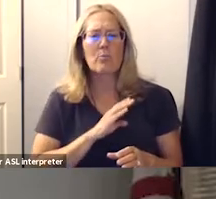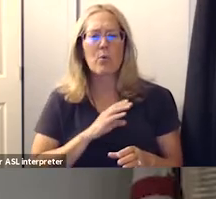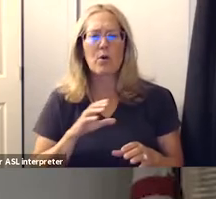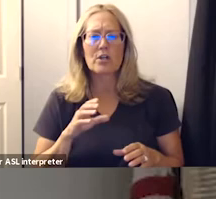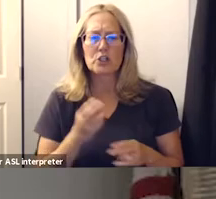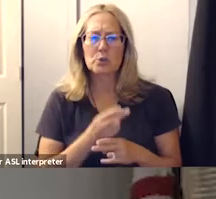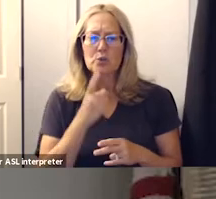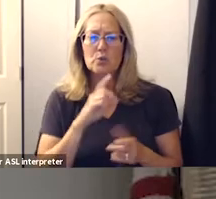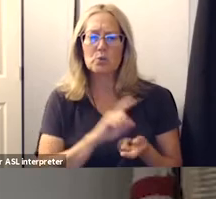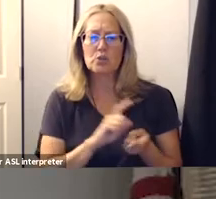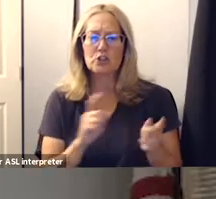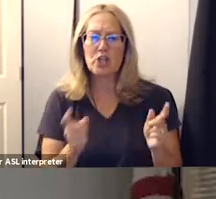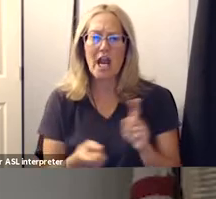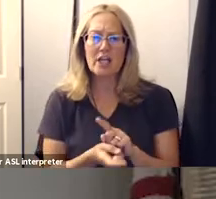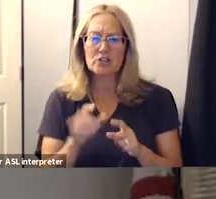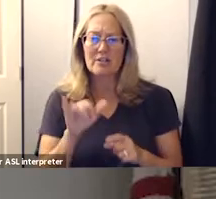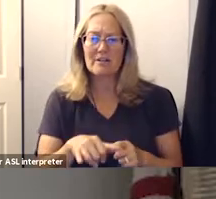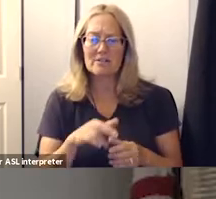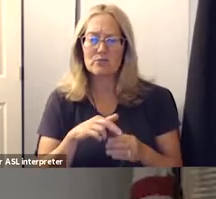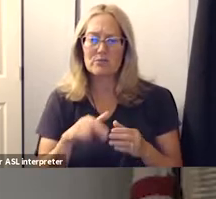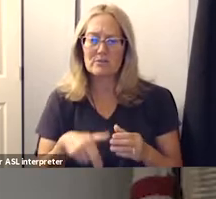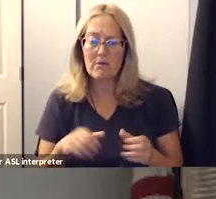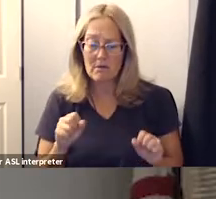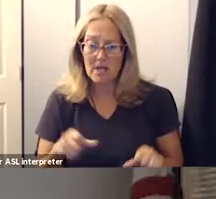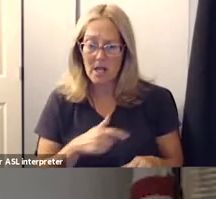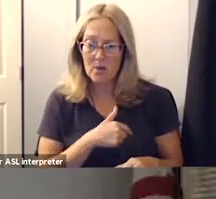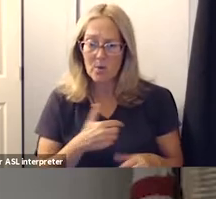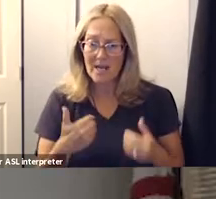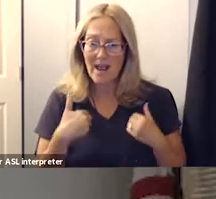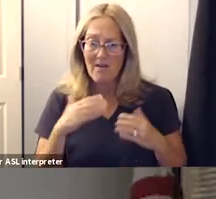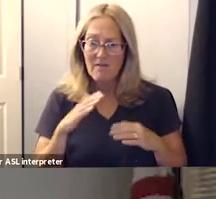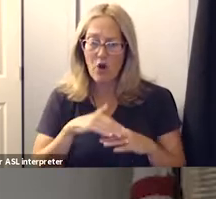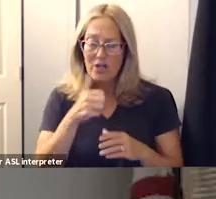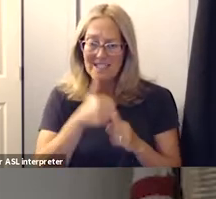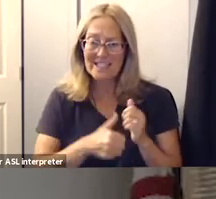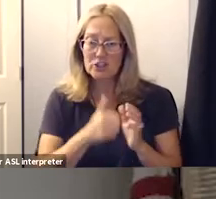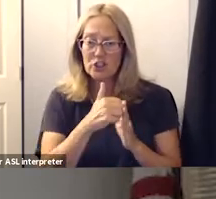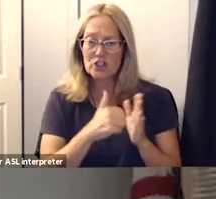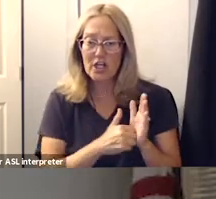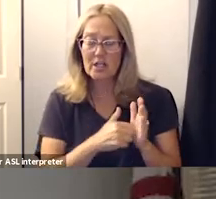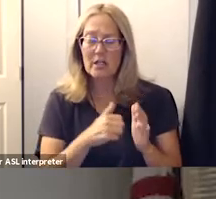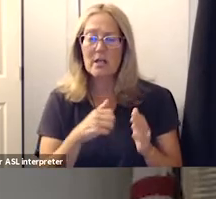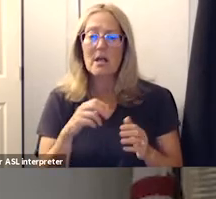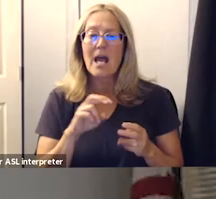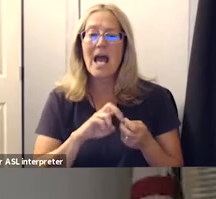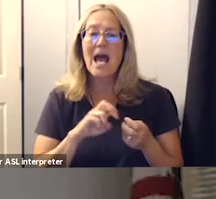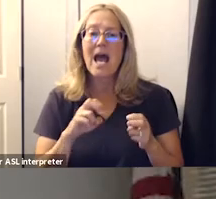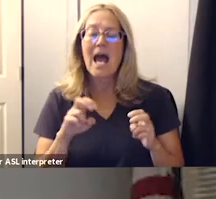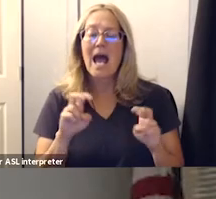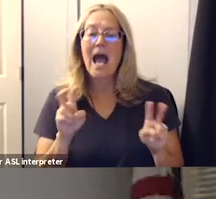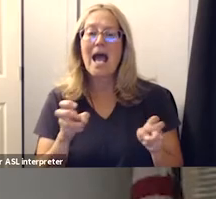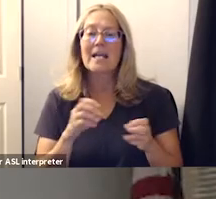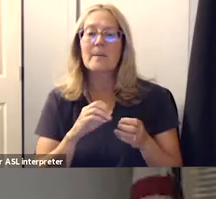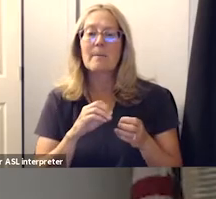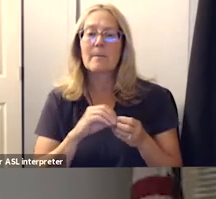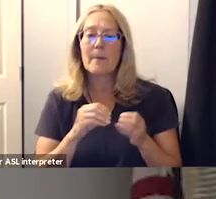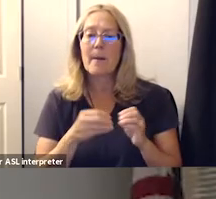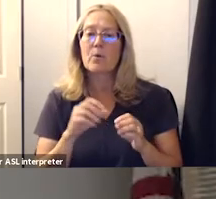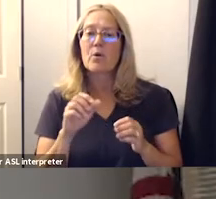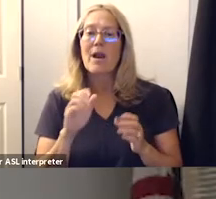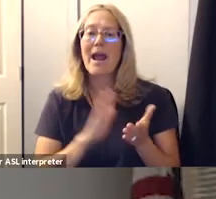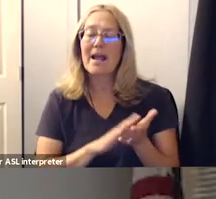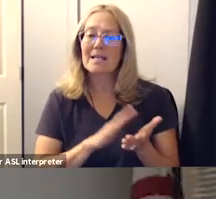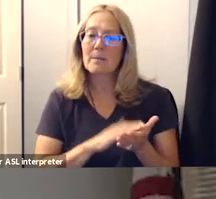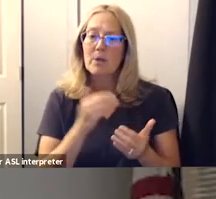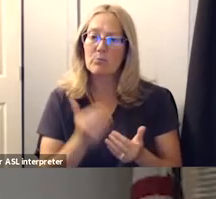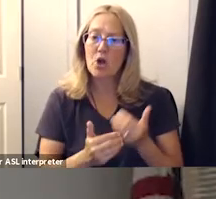can we have on each agenda item number academic progress to